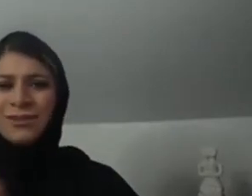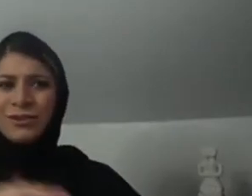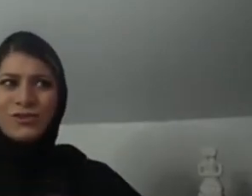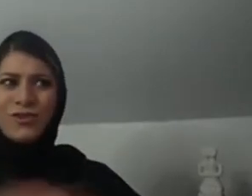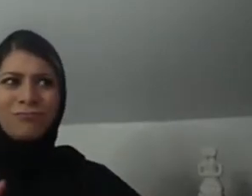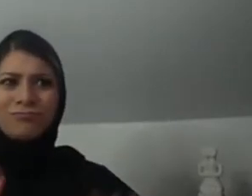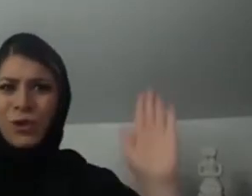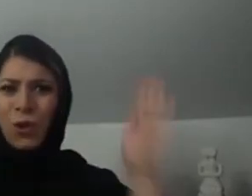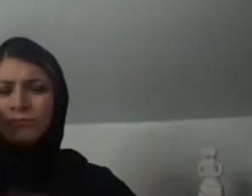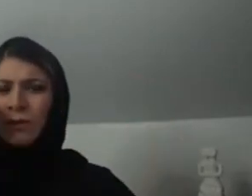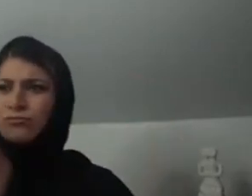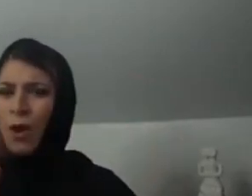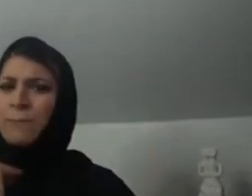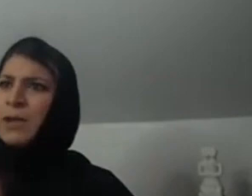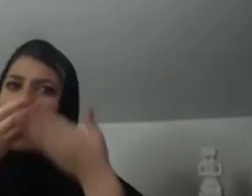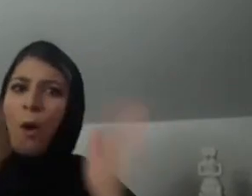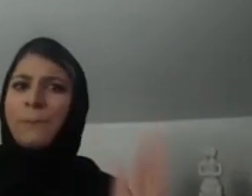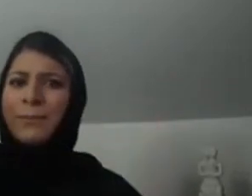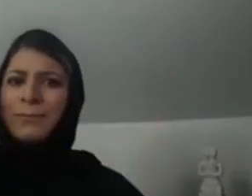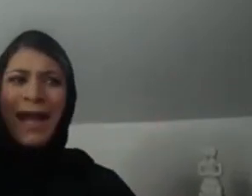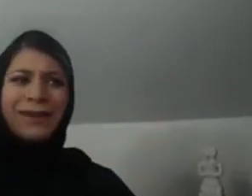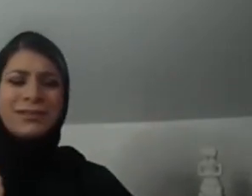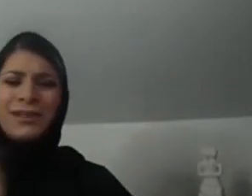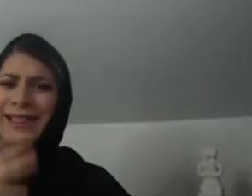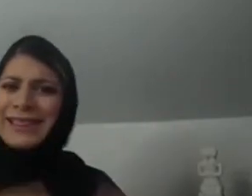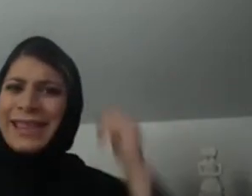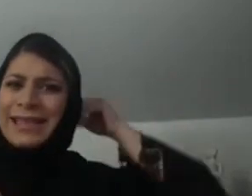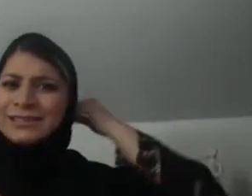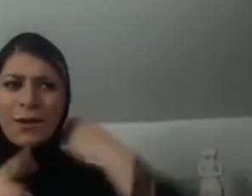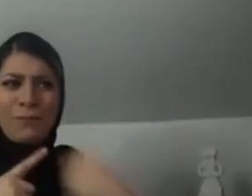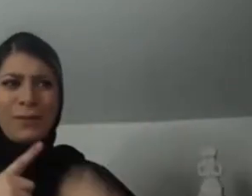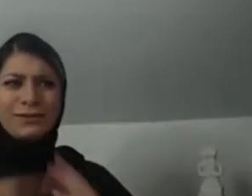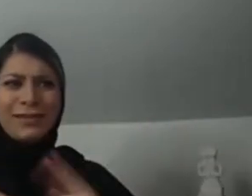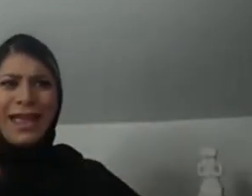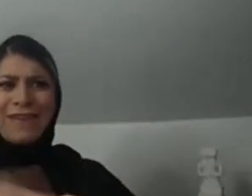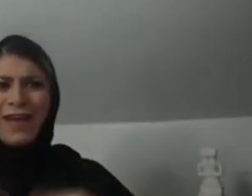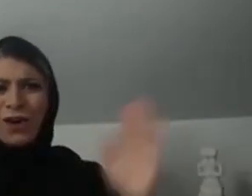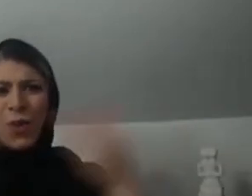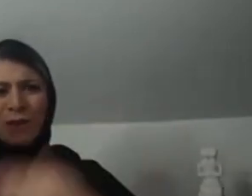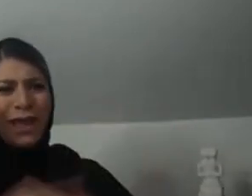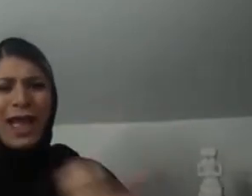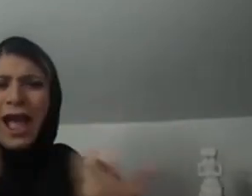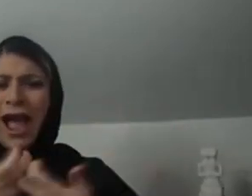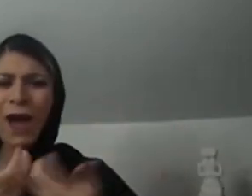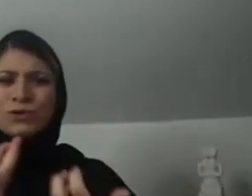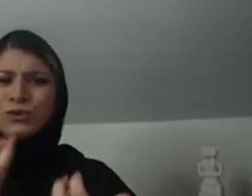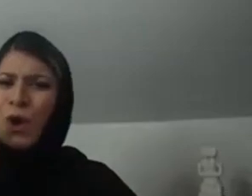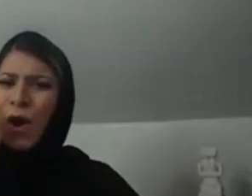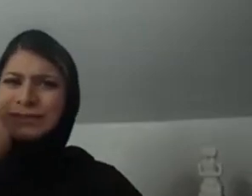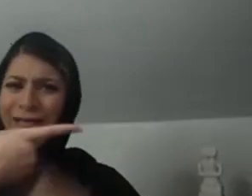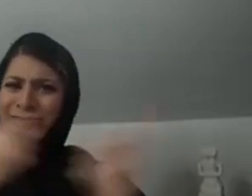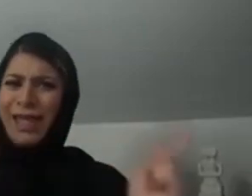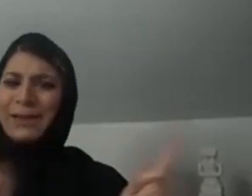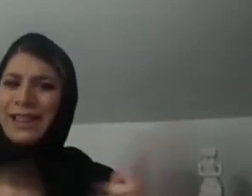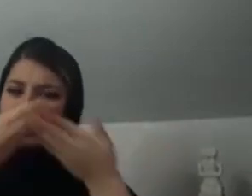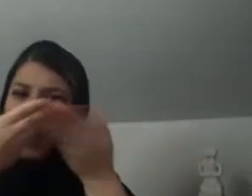get that. I really understand that, you know, and, and I'm, I'm happy to approach people with an open mind,